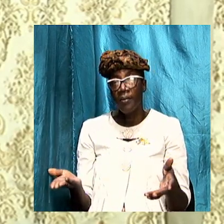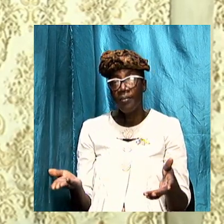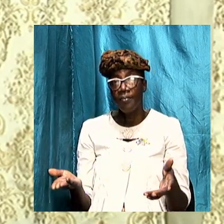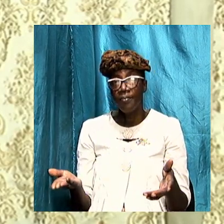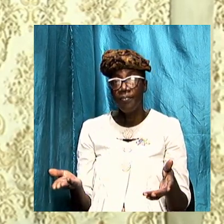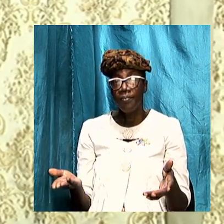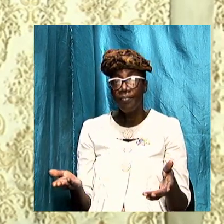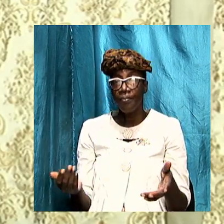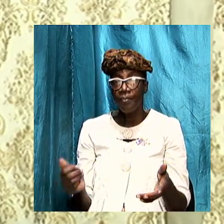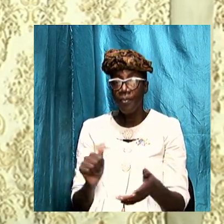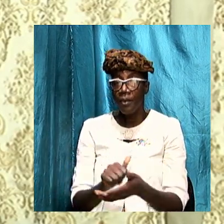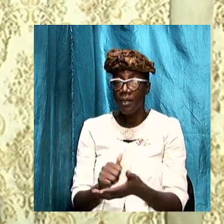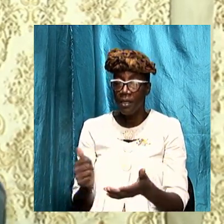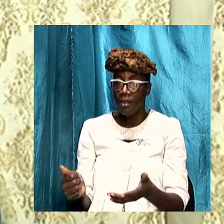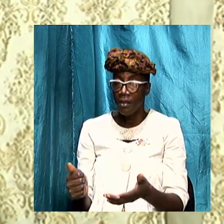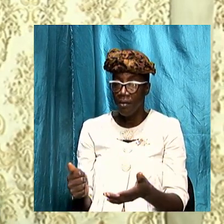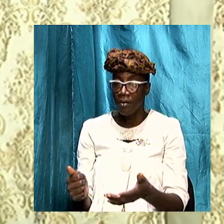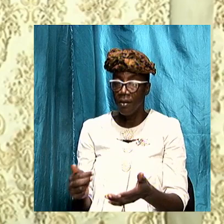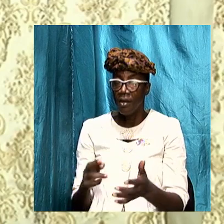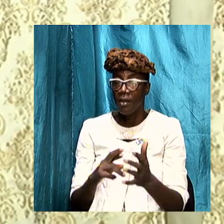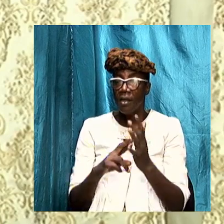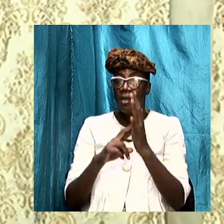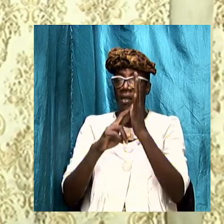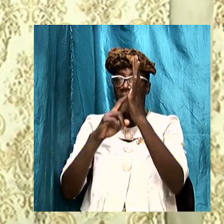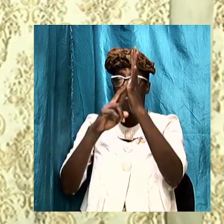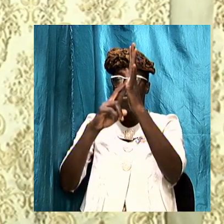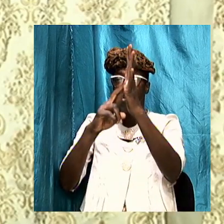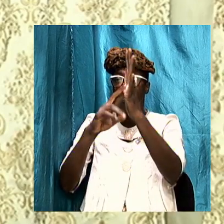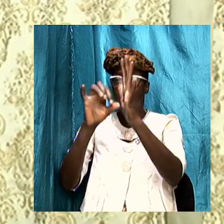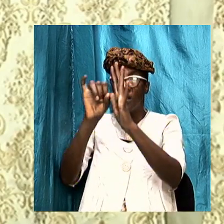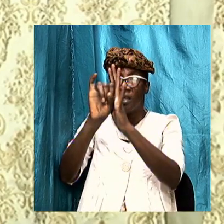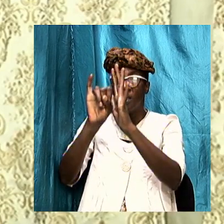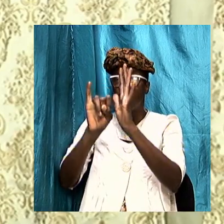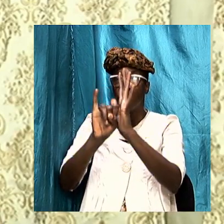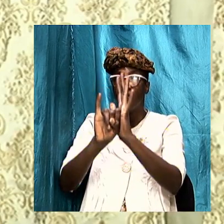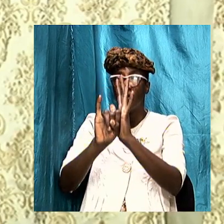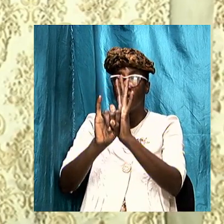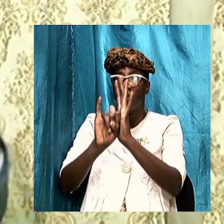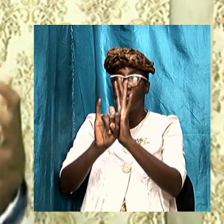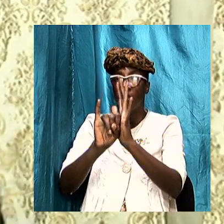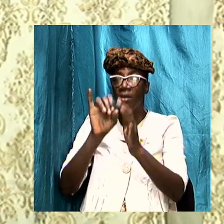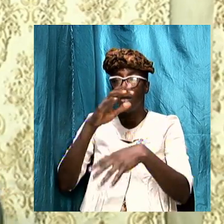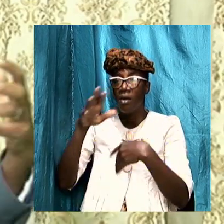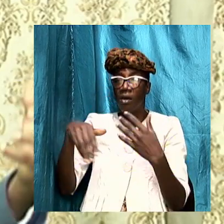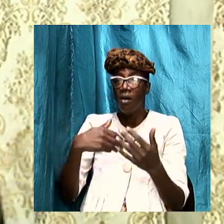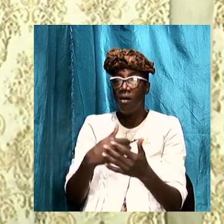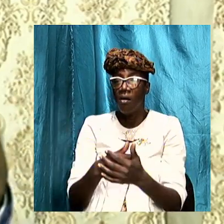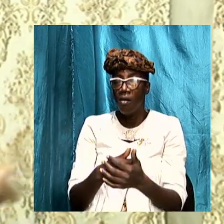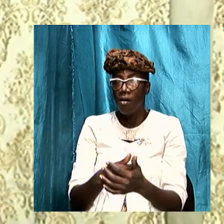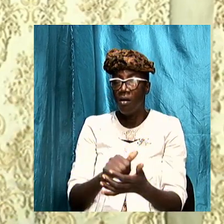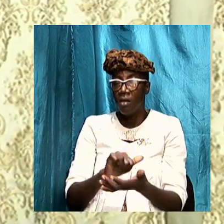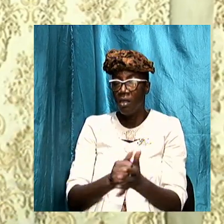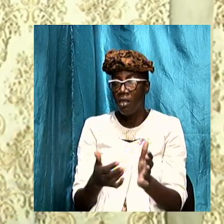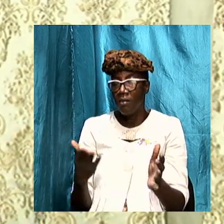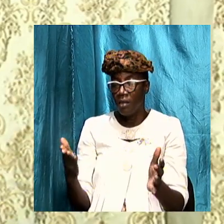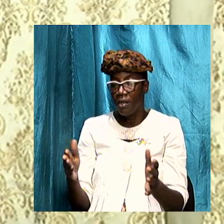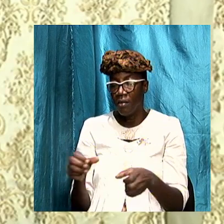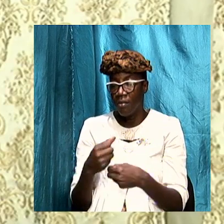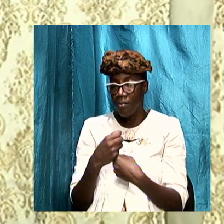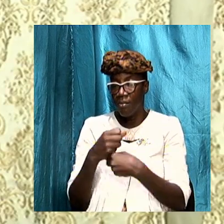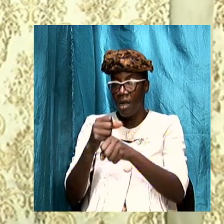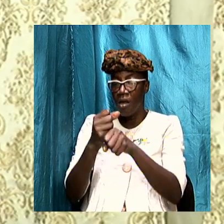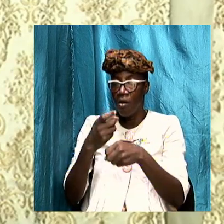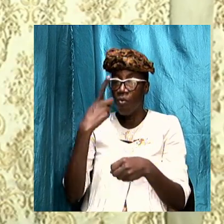that is the revelation so all of them these things make up one